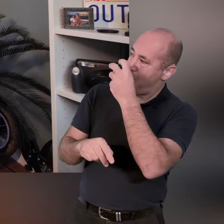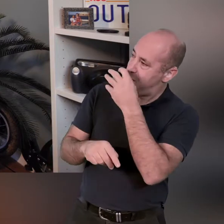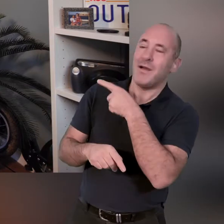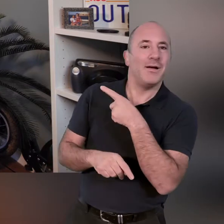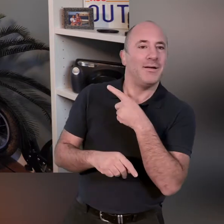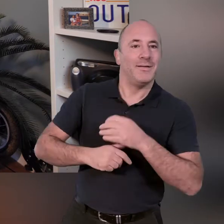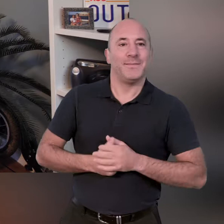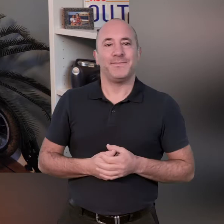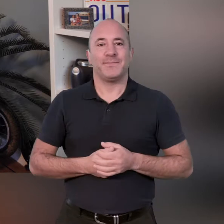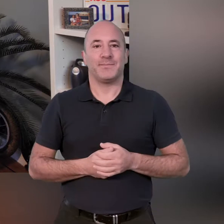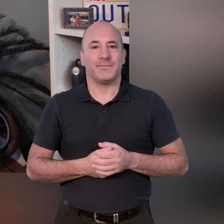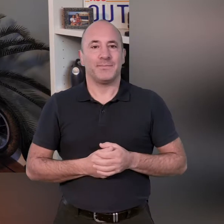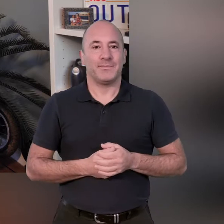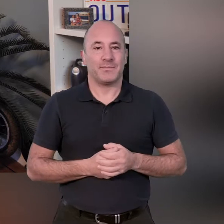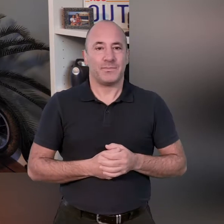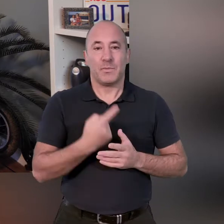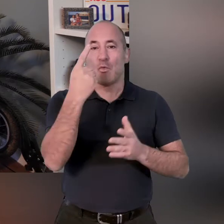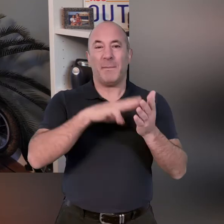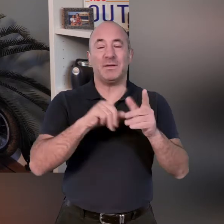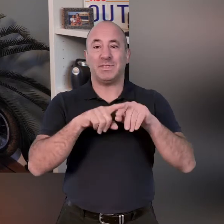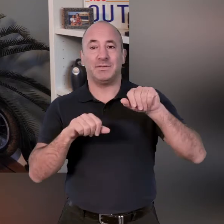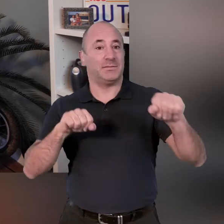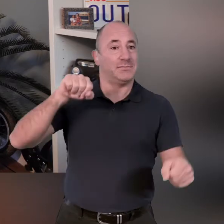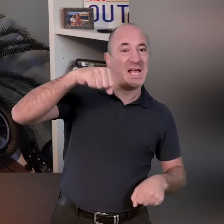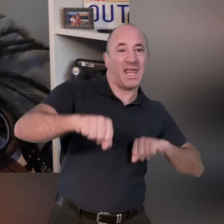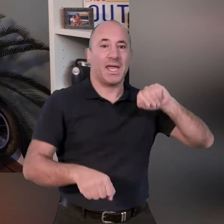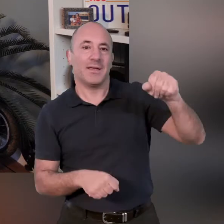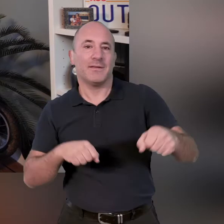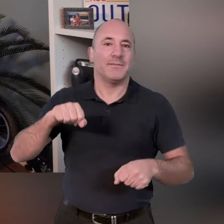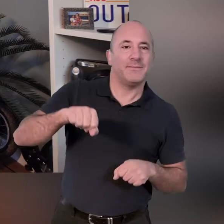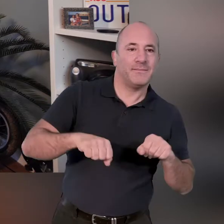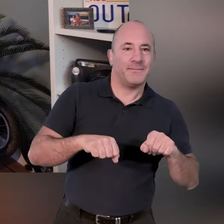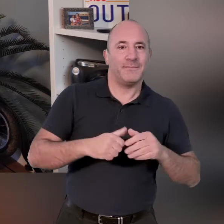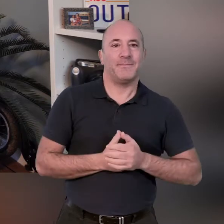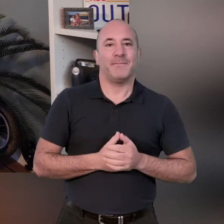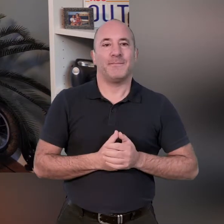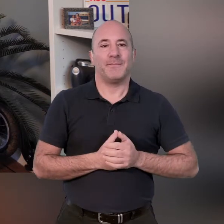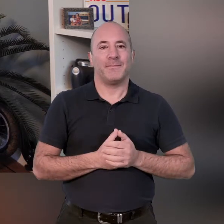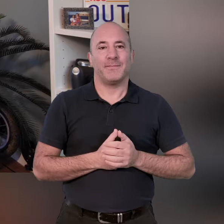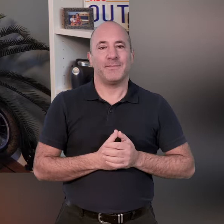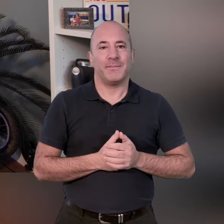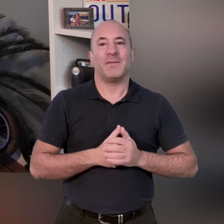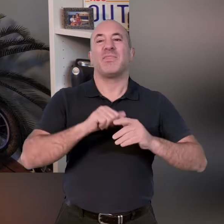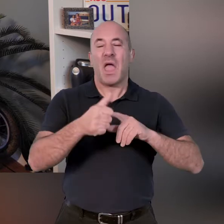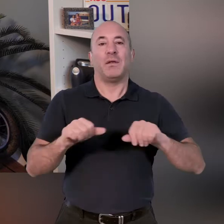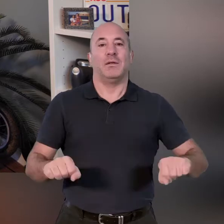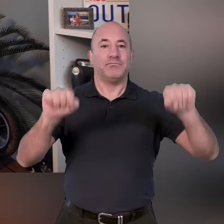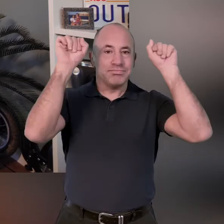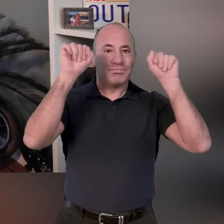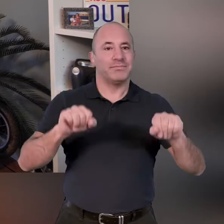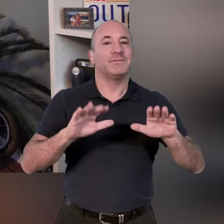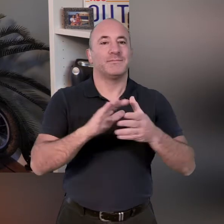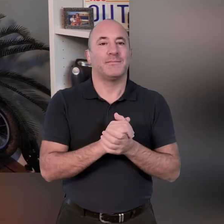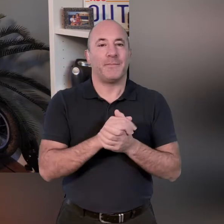follow on too one minute to start with is going to be paddling and then the exercise we're going to do first after that is the overhead